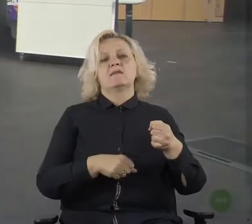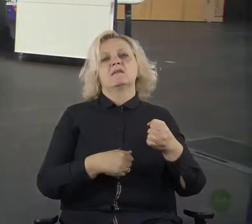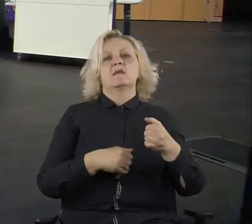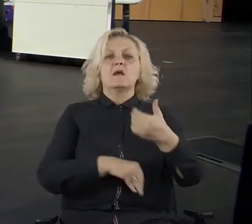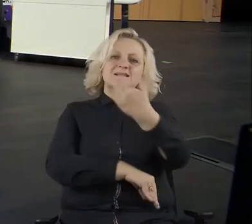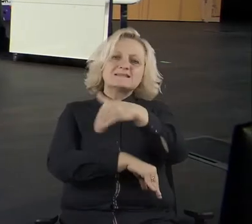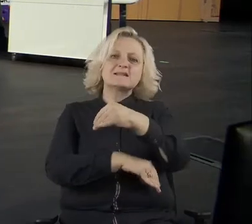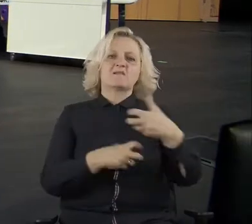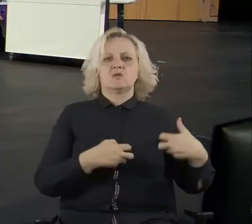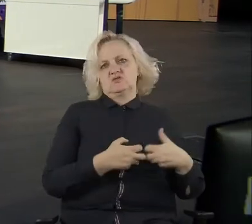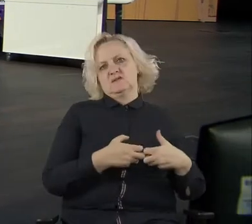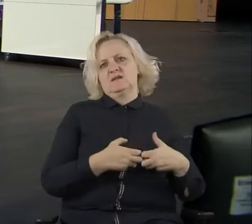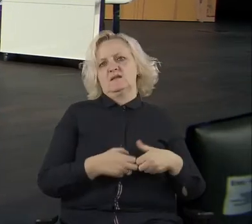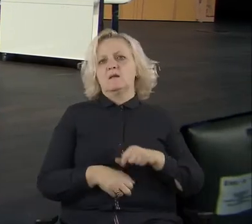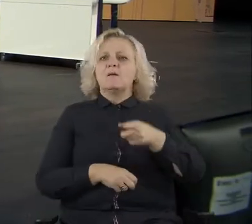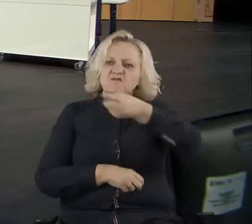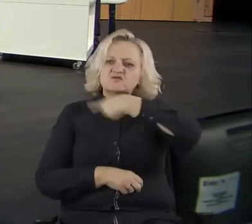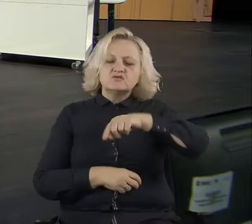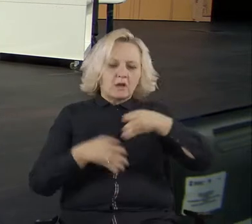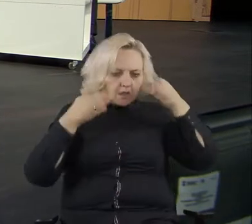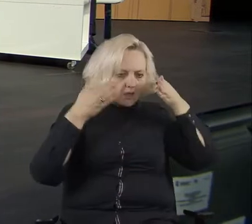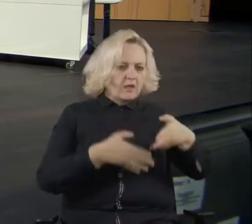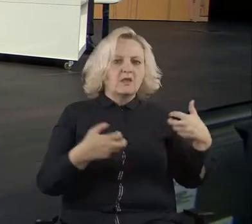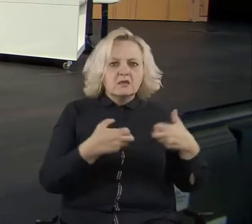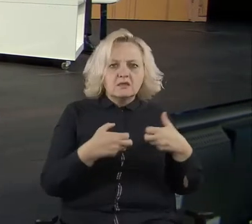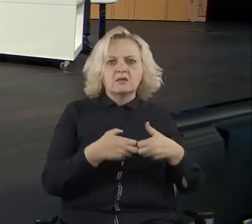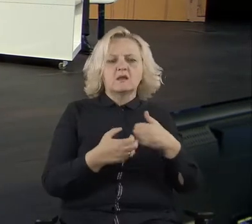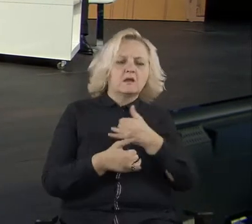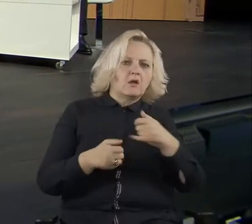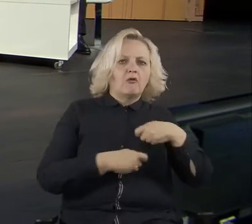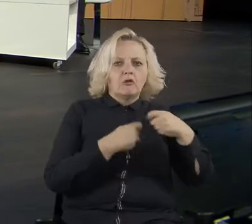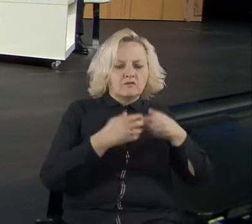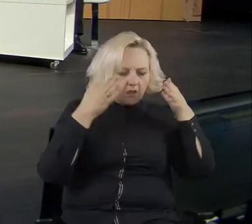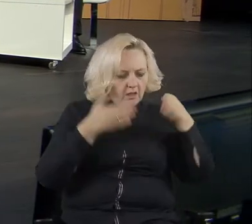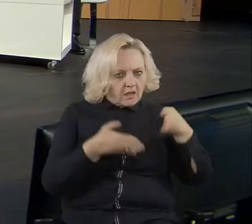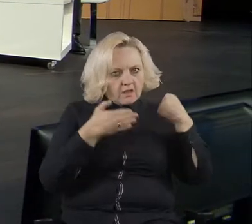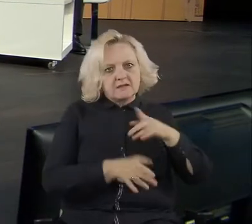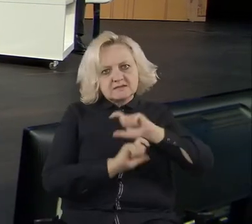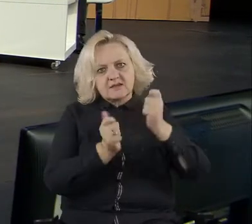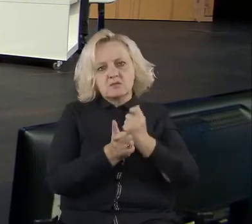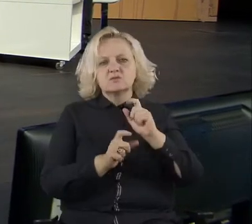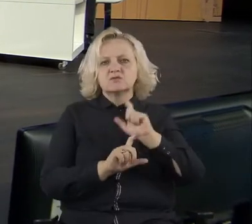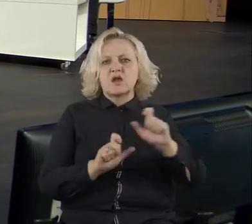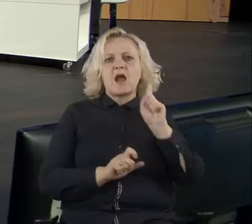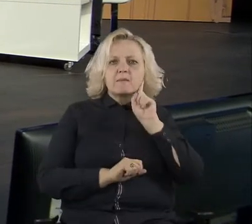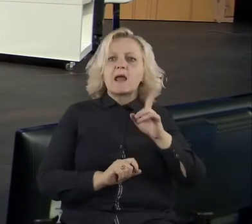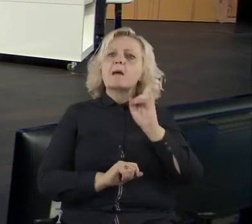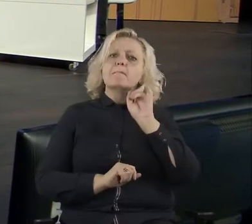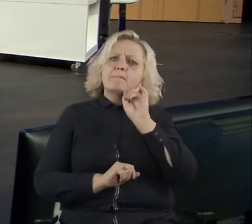tech tools maybe, uh, that we are forgetting about the offline, you know, like, uh, actually a real discussion.